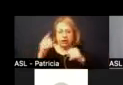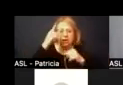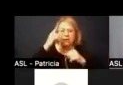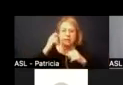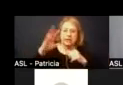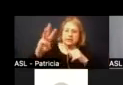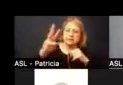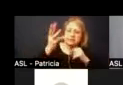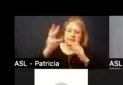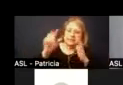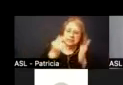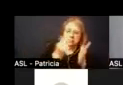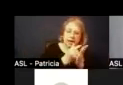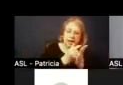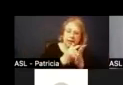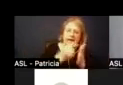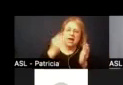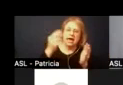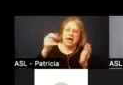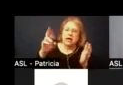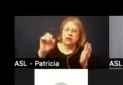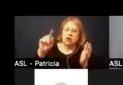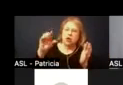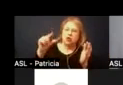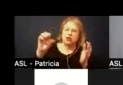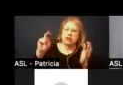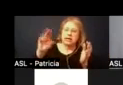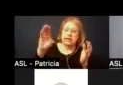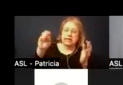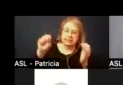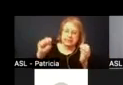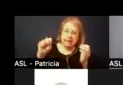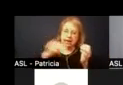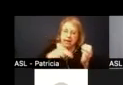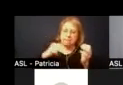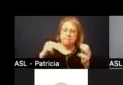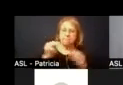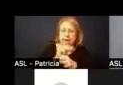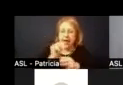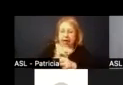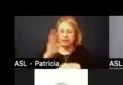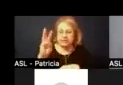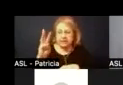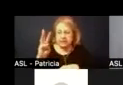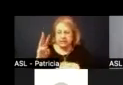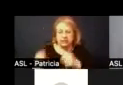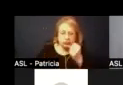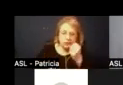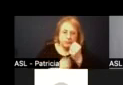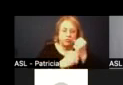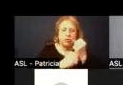our heterogeneous math six to um to coach and support and provide teachers collaboration time